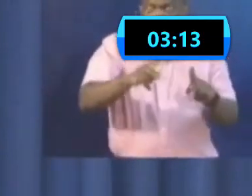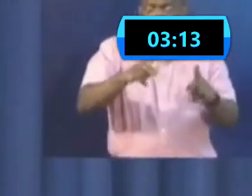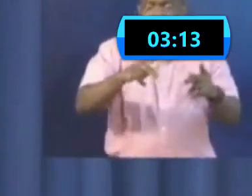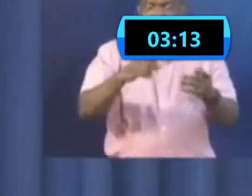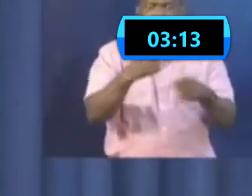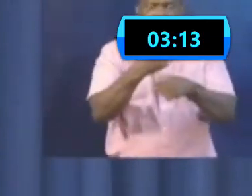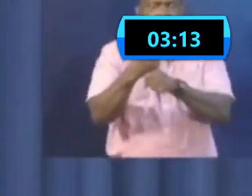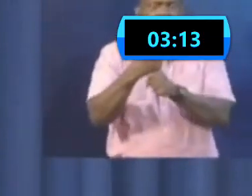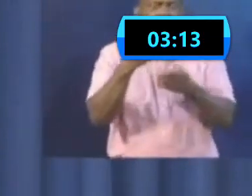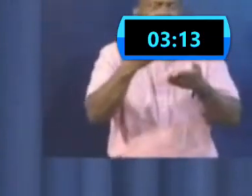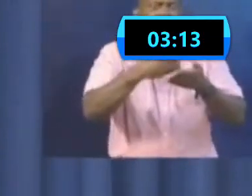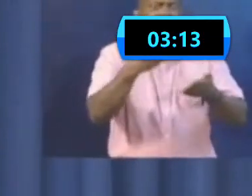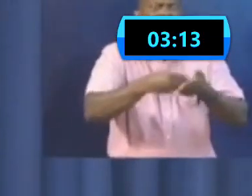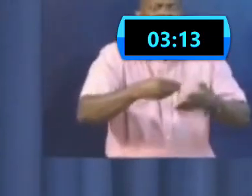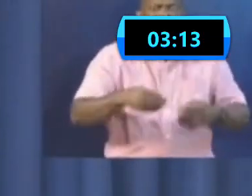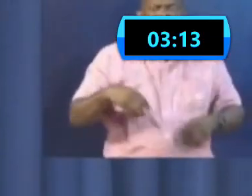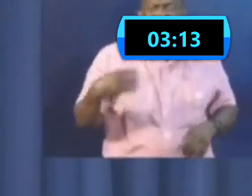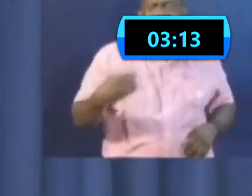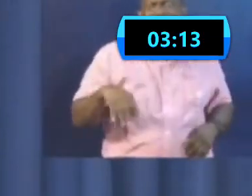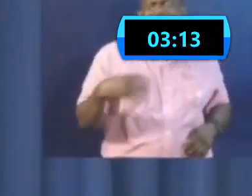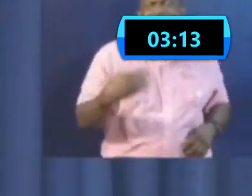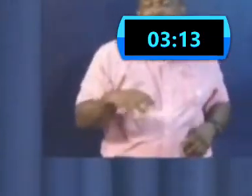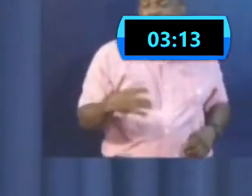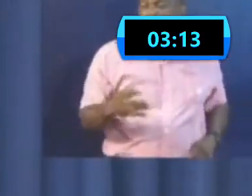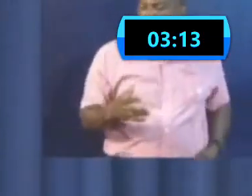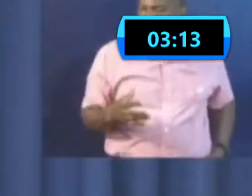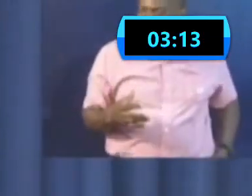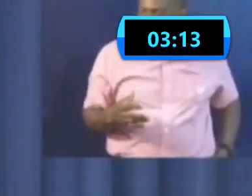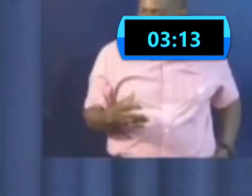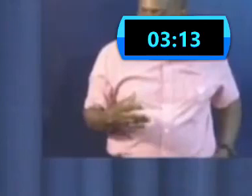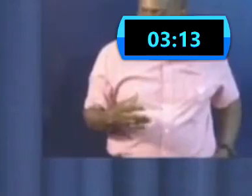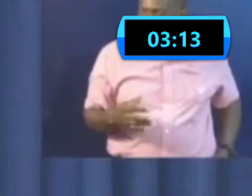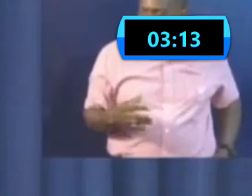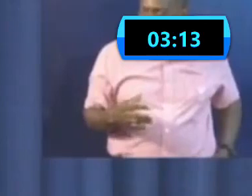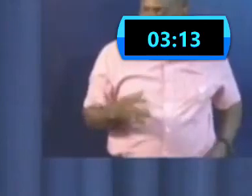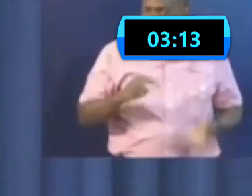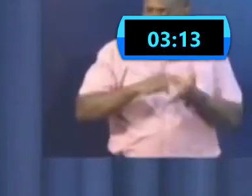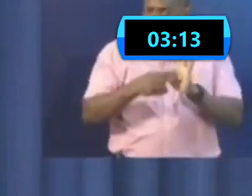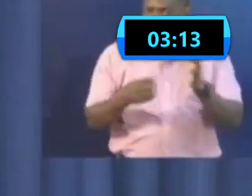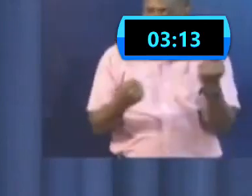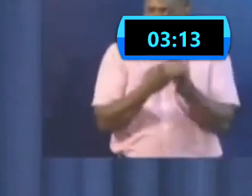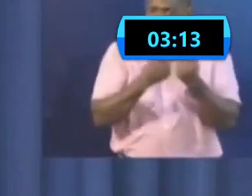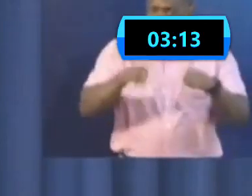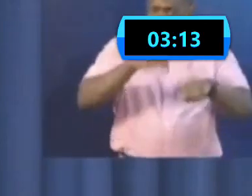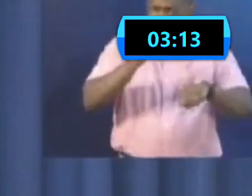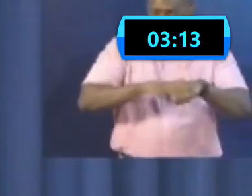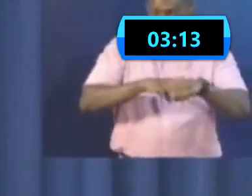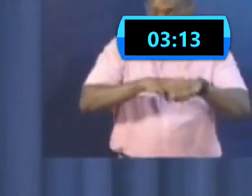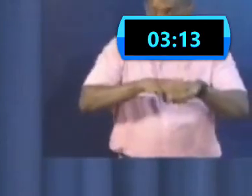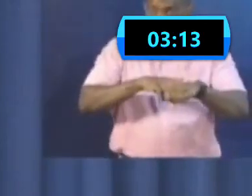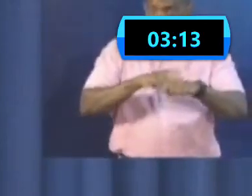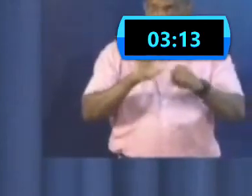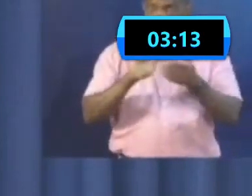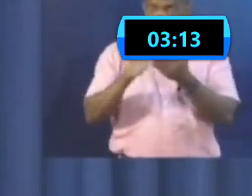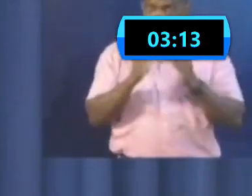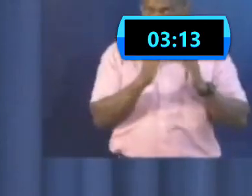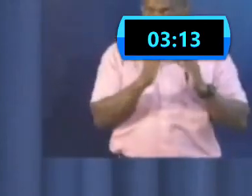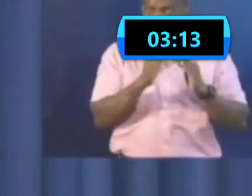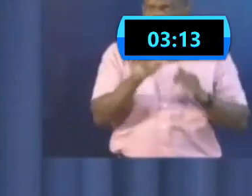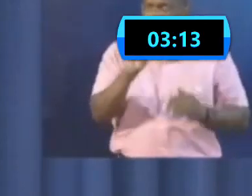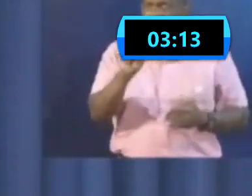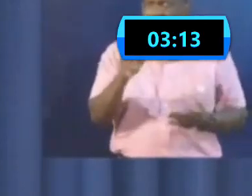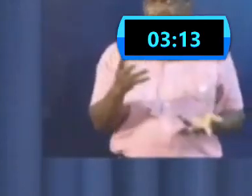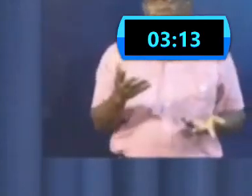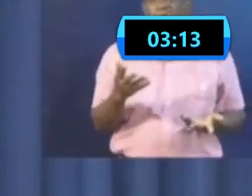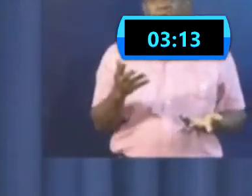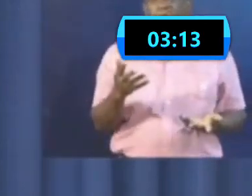It is not a profit that is going to work for the wider national community. It is those kinds of